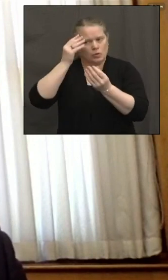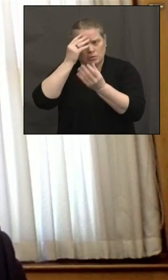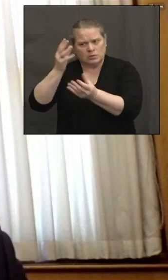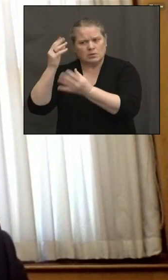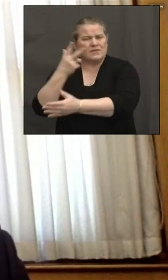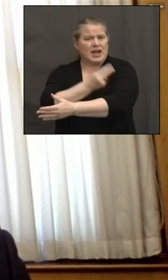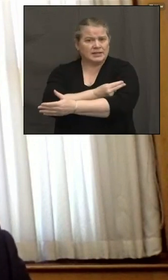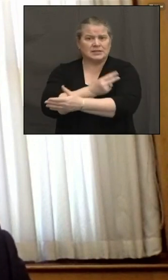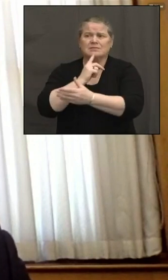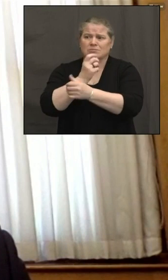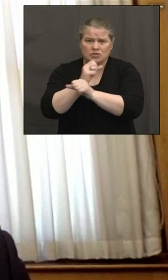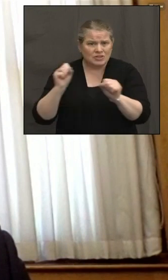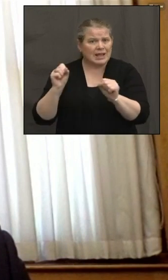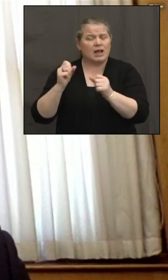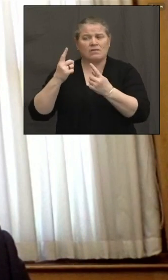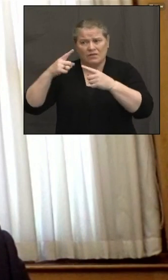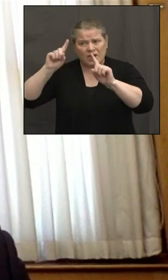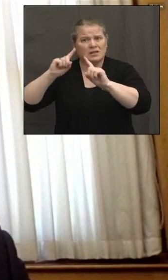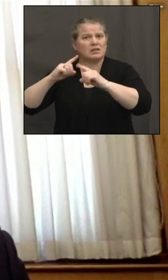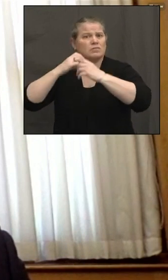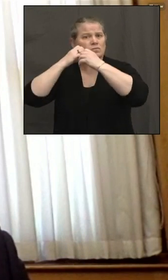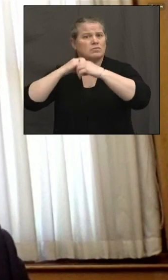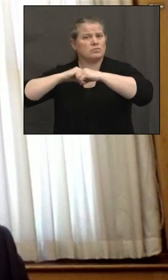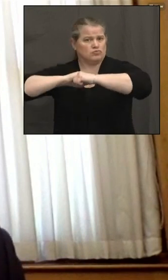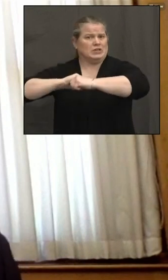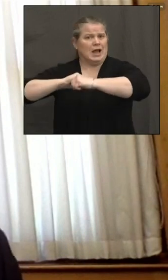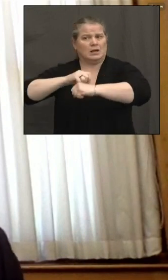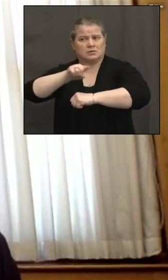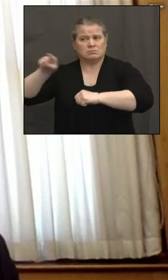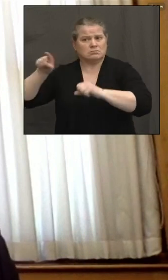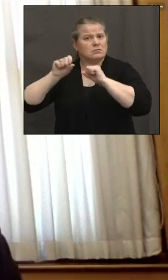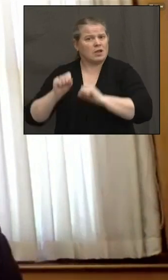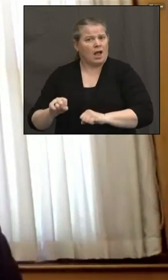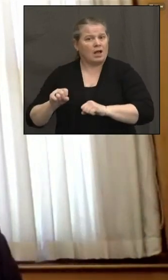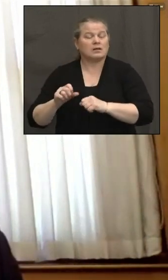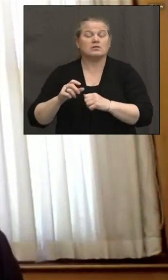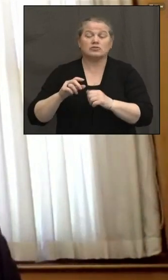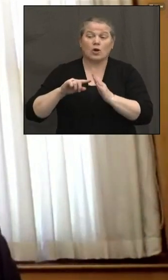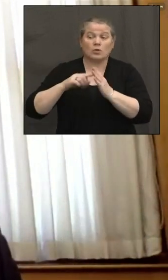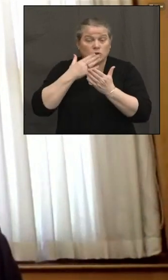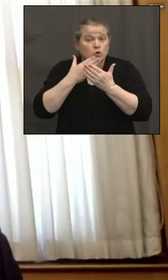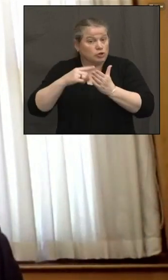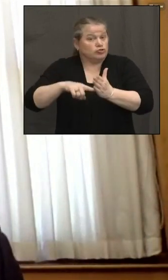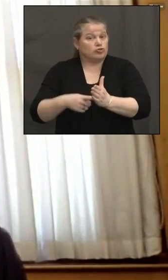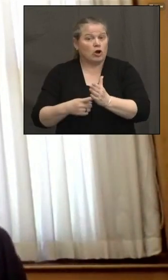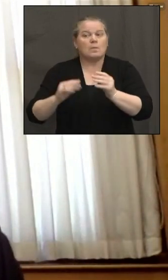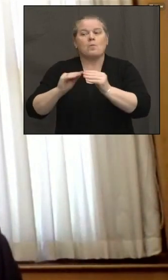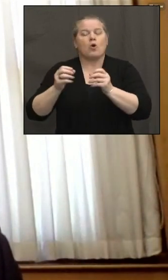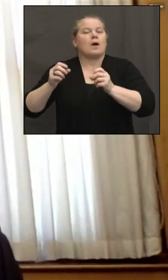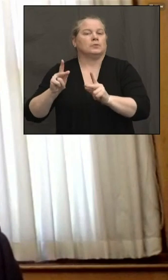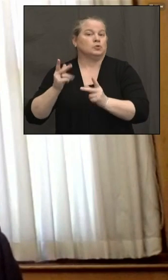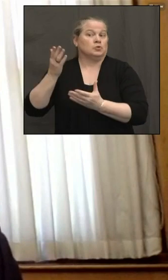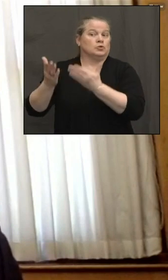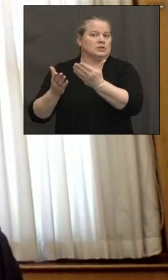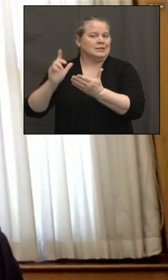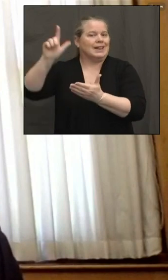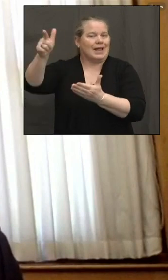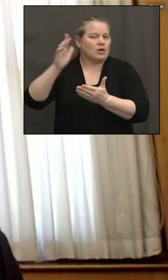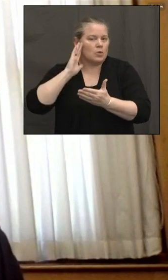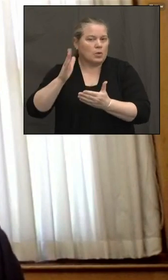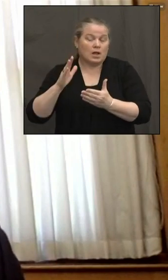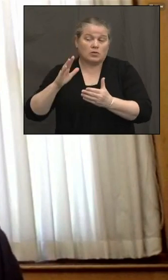effective. And so it's a good start. But there will be more opportunities. And we hope that those numbers will go up further.